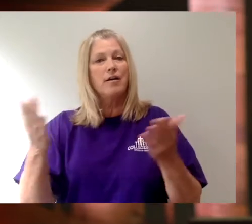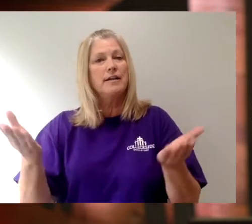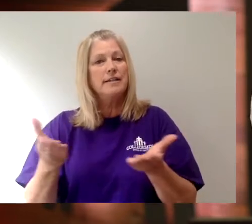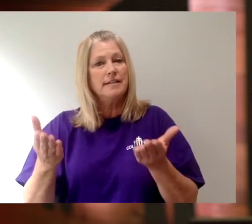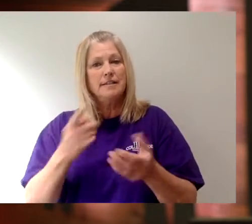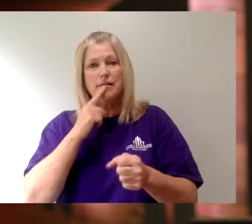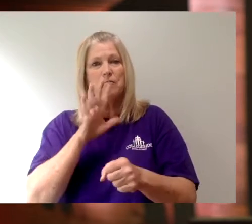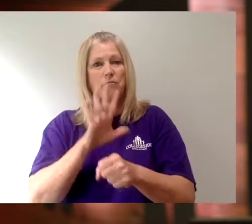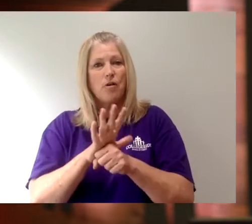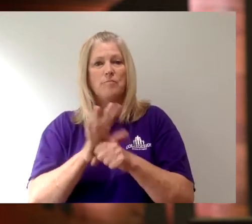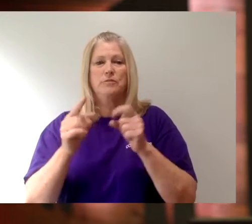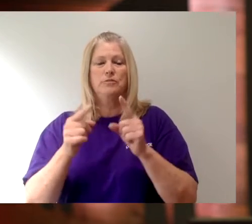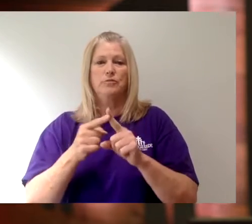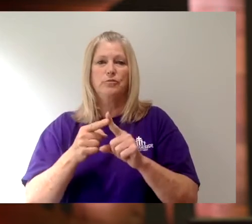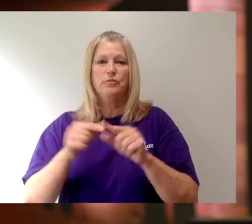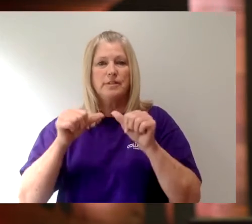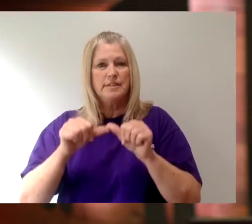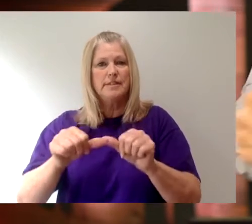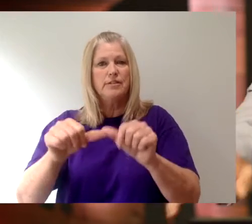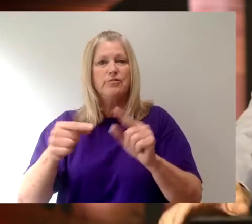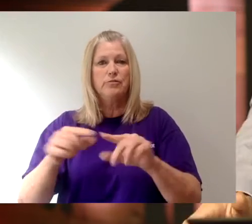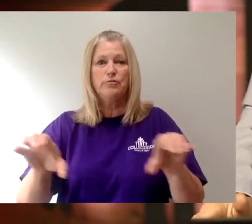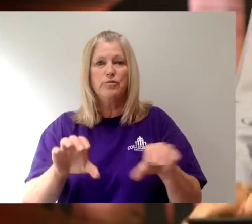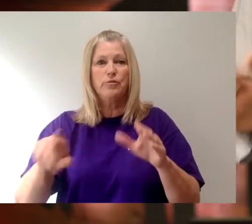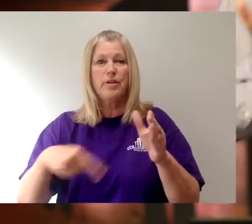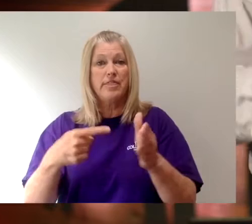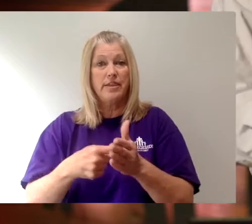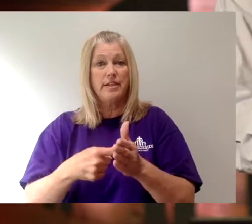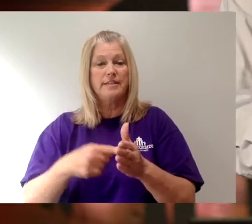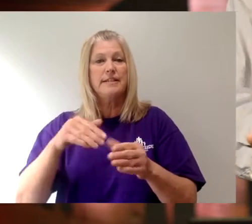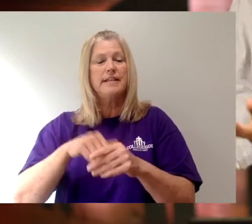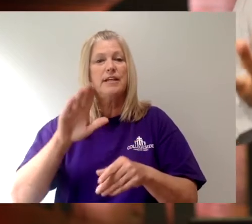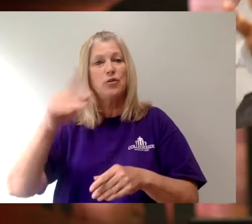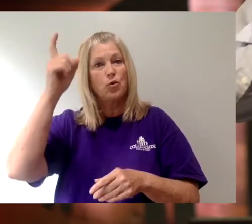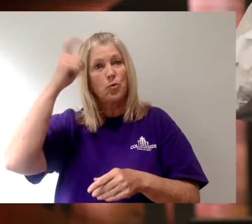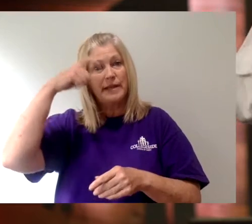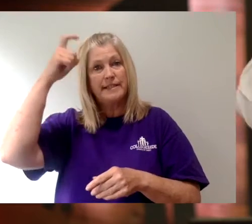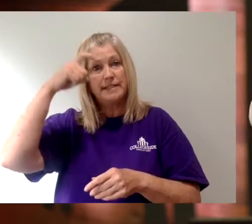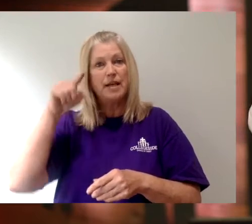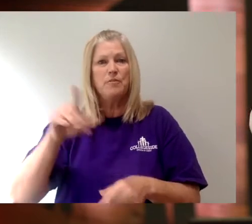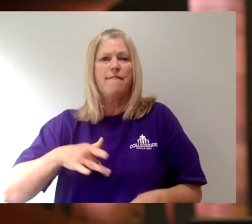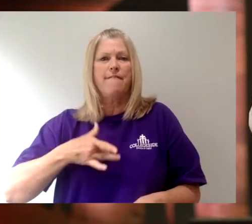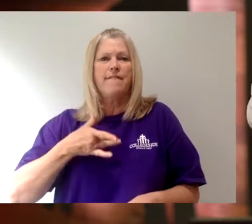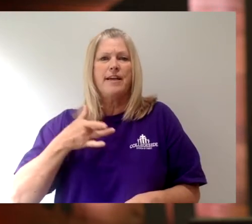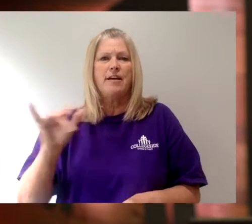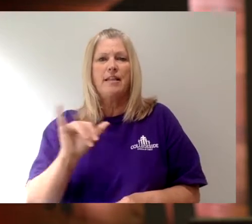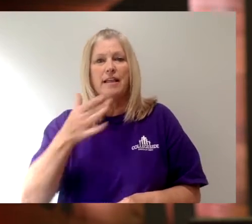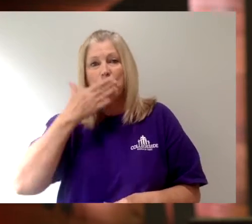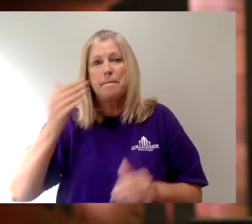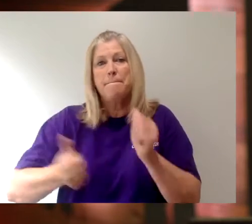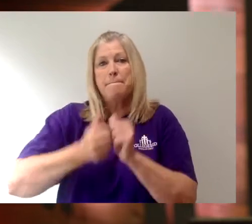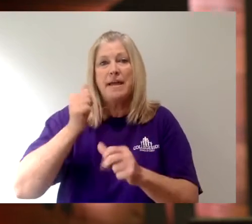to continuing to do this. That if in your wisdom you feel like the